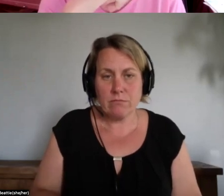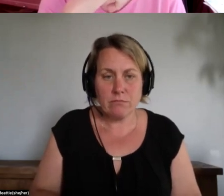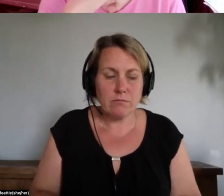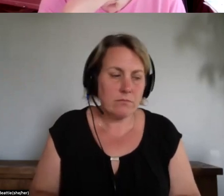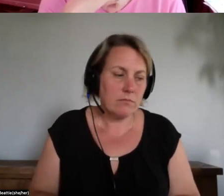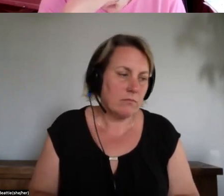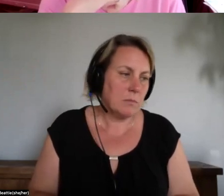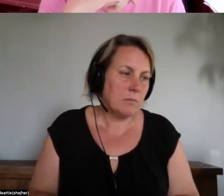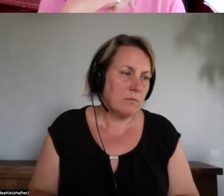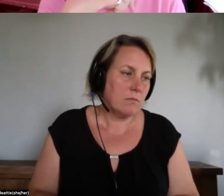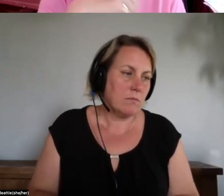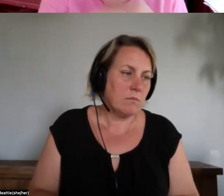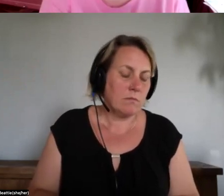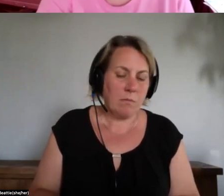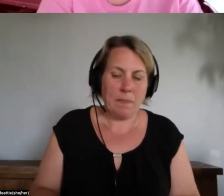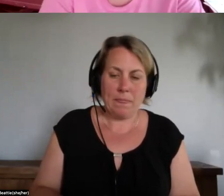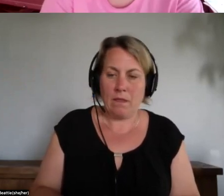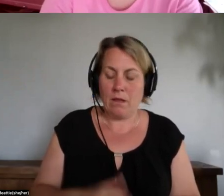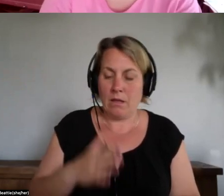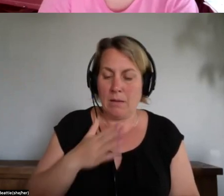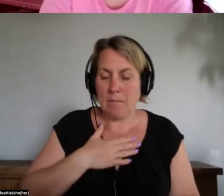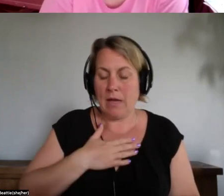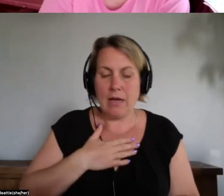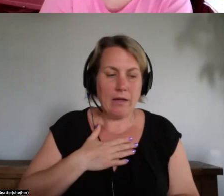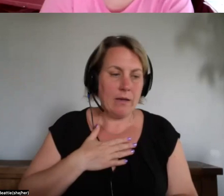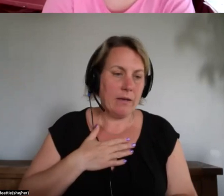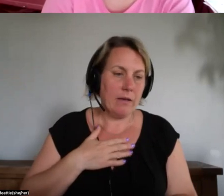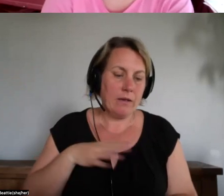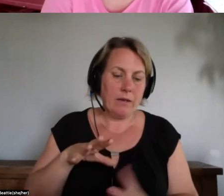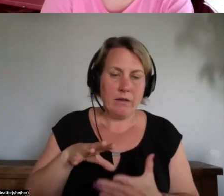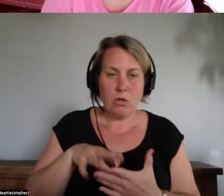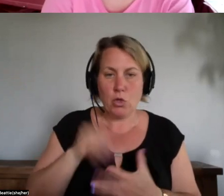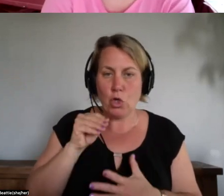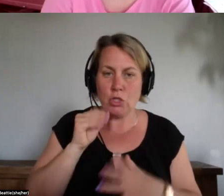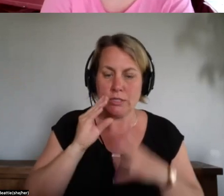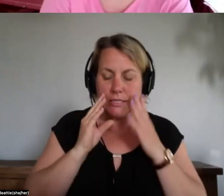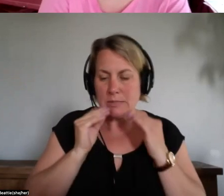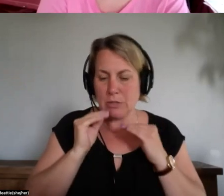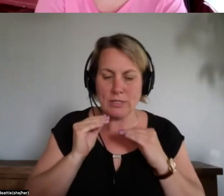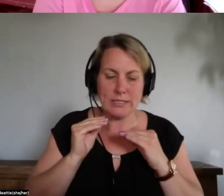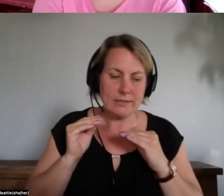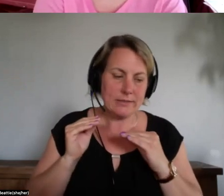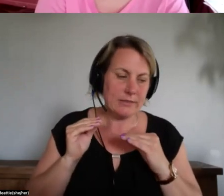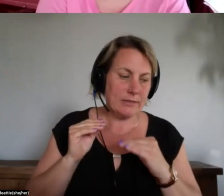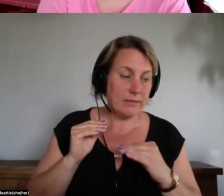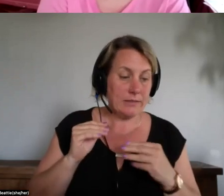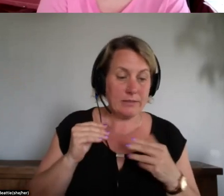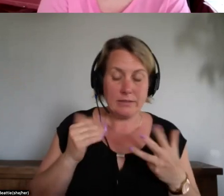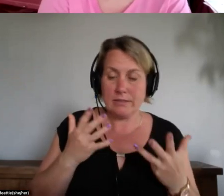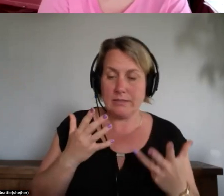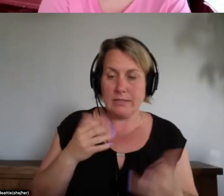what i've learned is that she was one of the girls that um